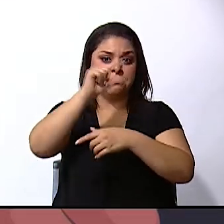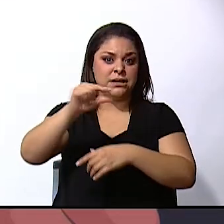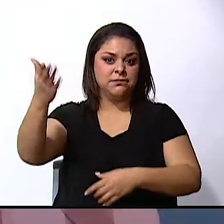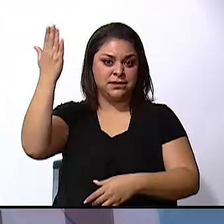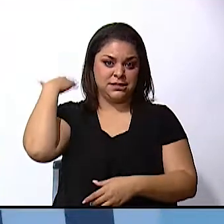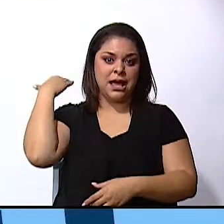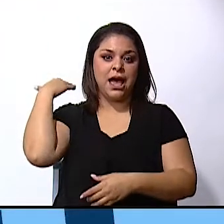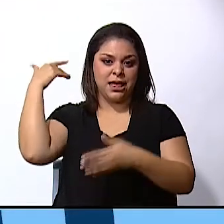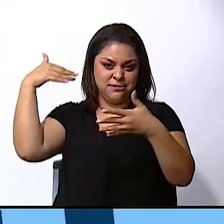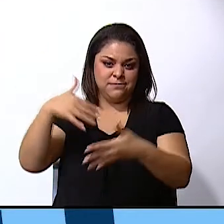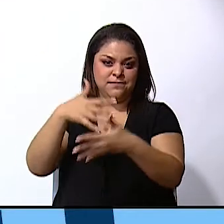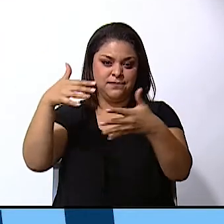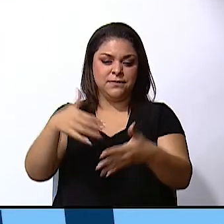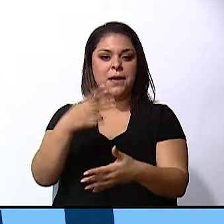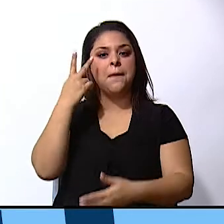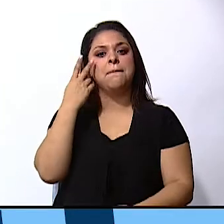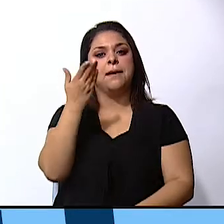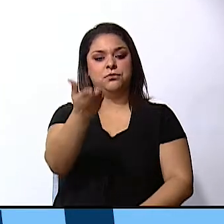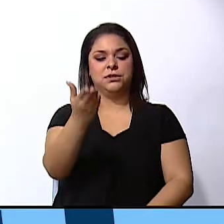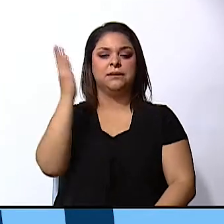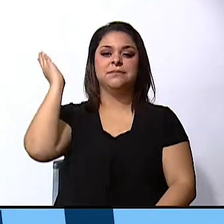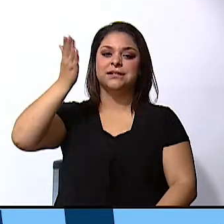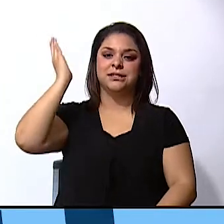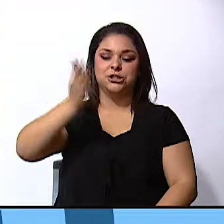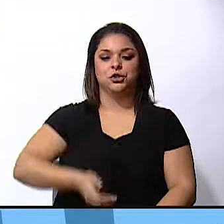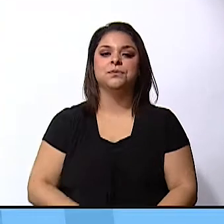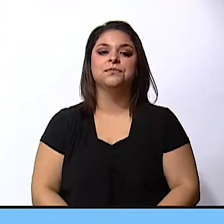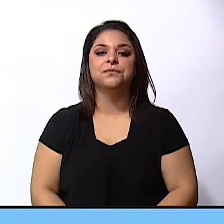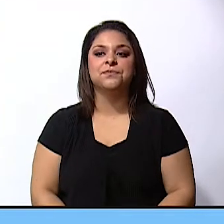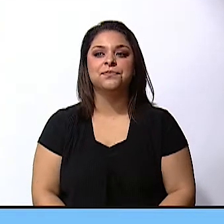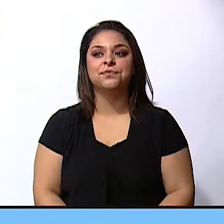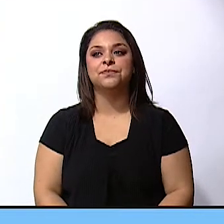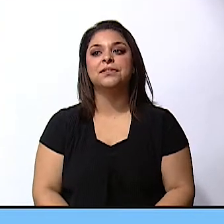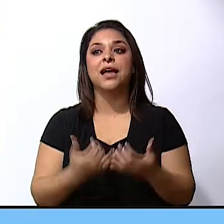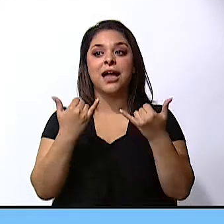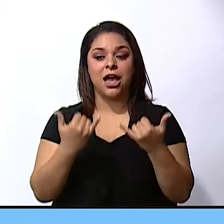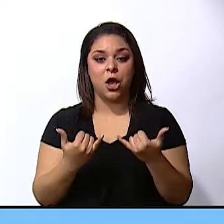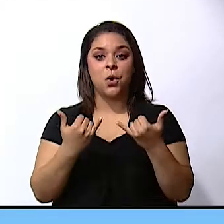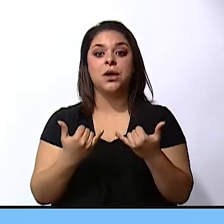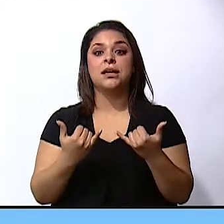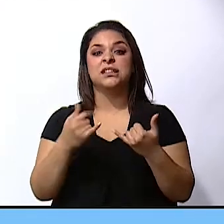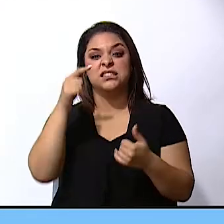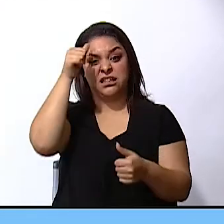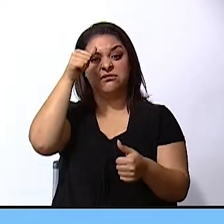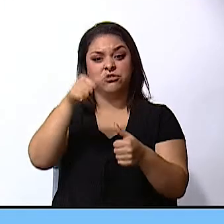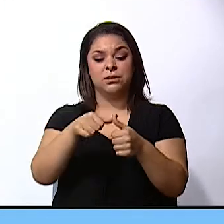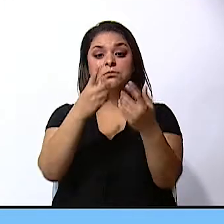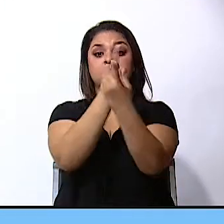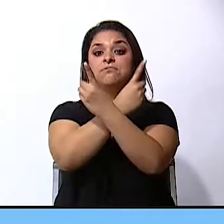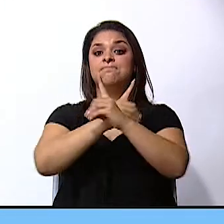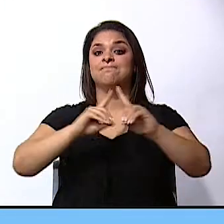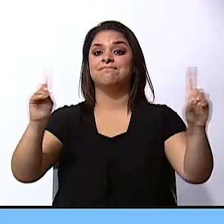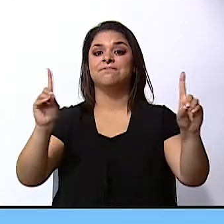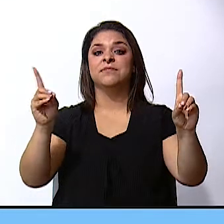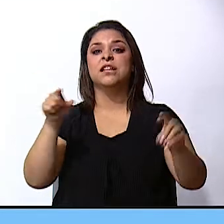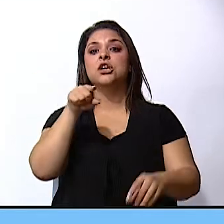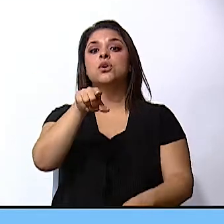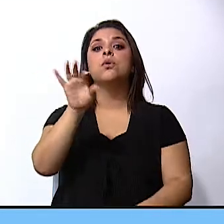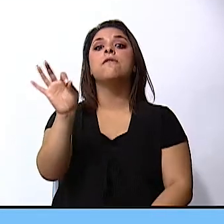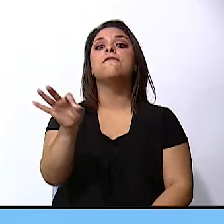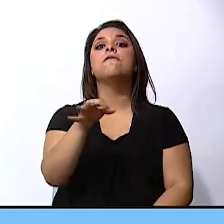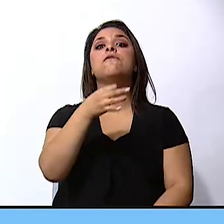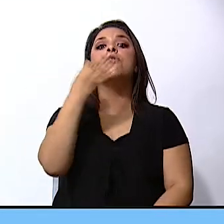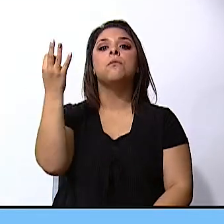so let's look at this presentation now remember that democracy is a form of